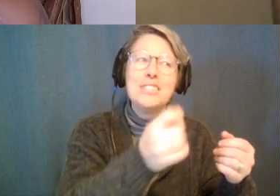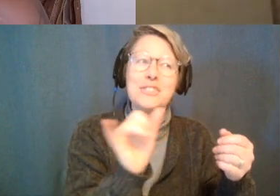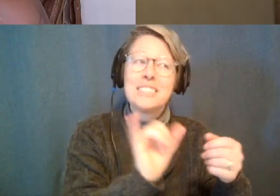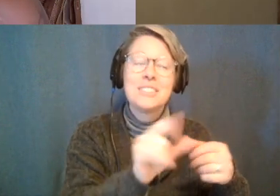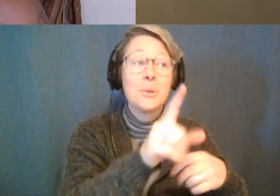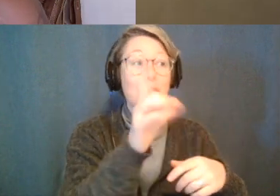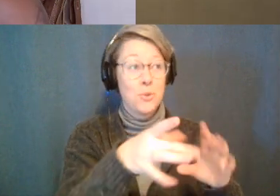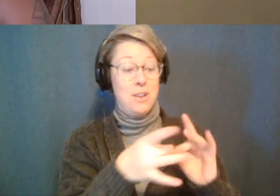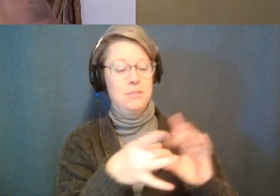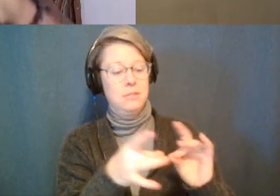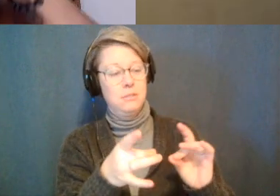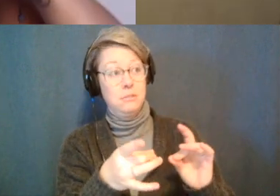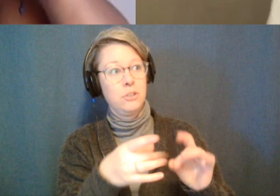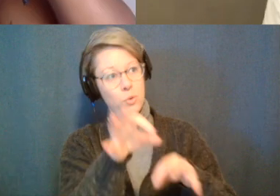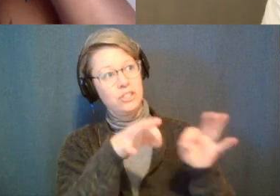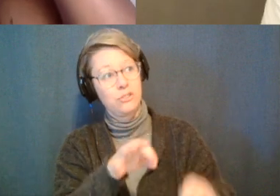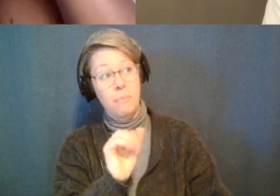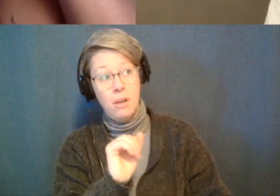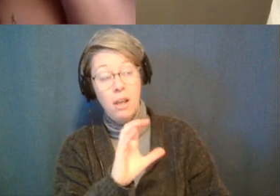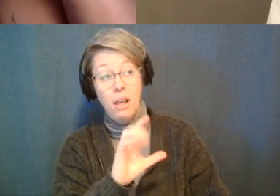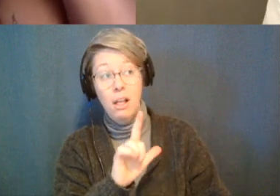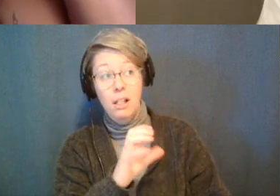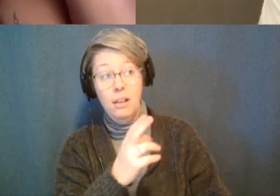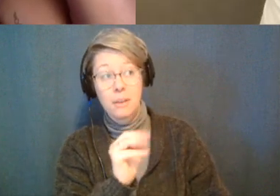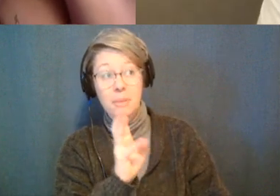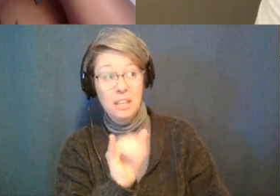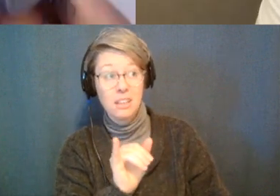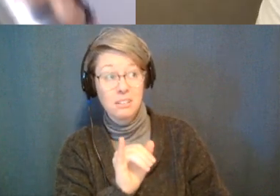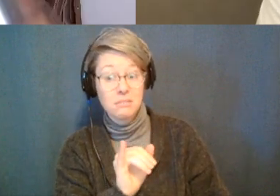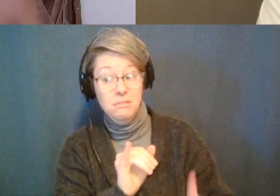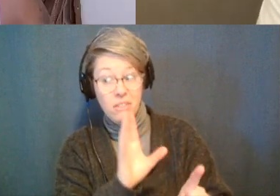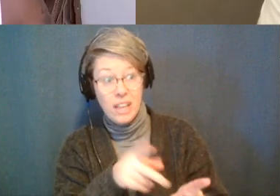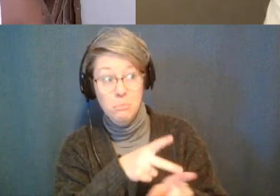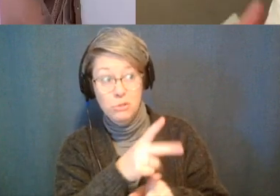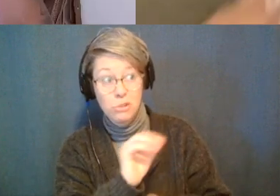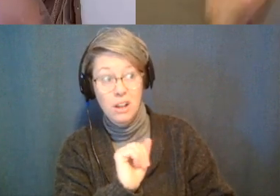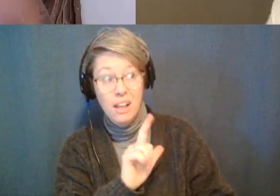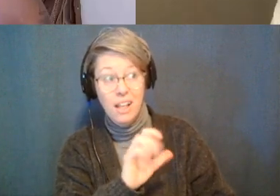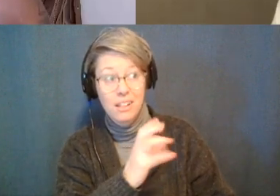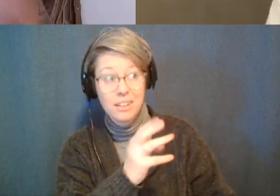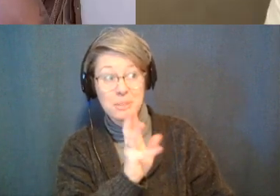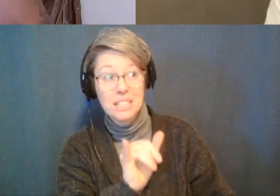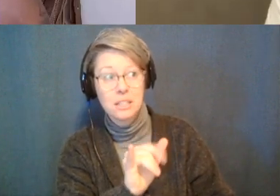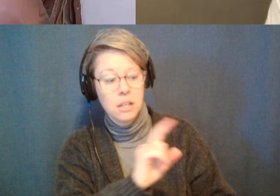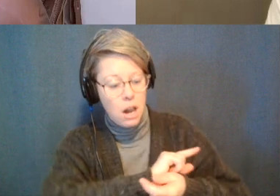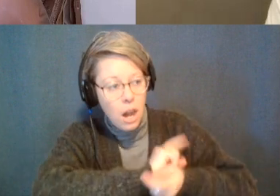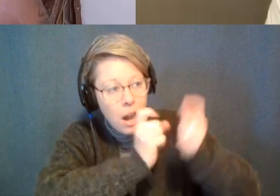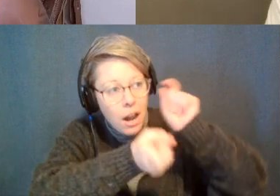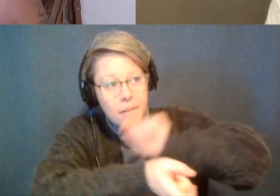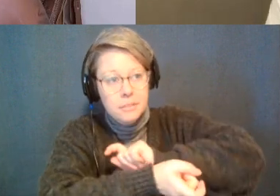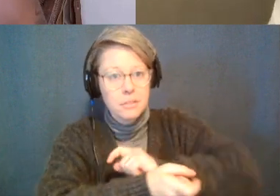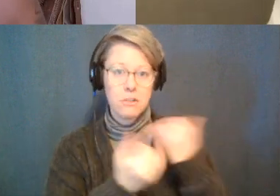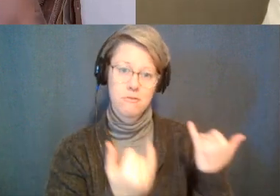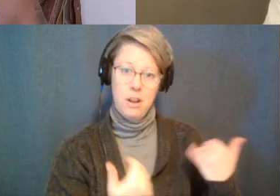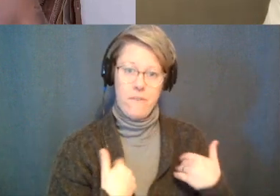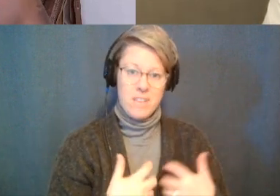alchemy in its like purest form it's like okay i've i'm experiencing anger how can i